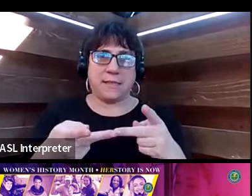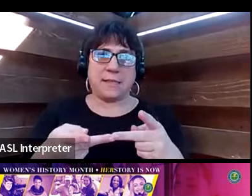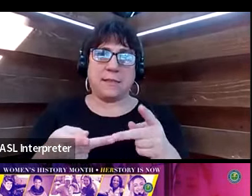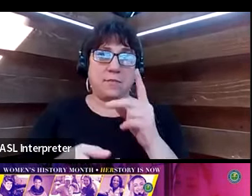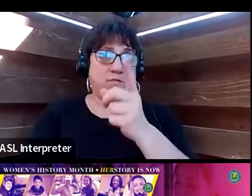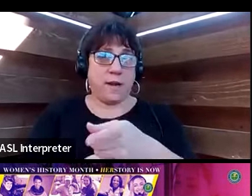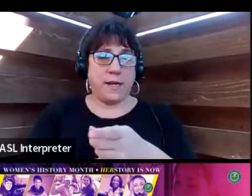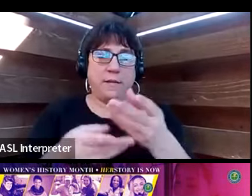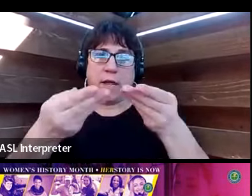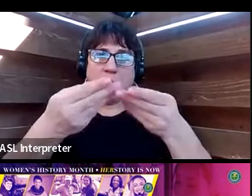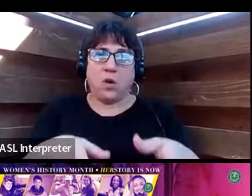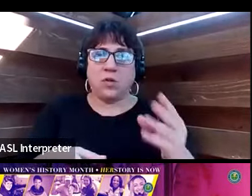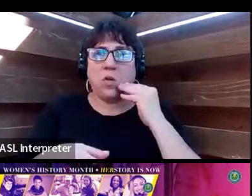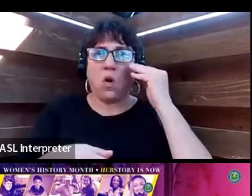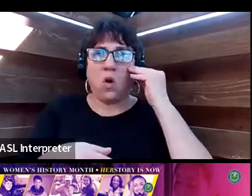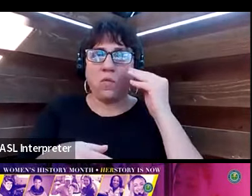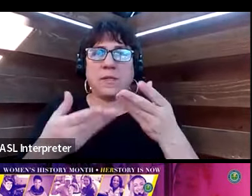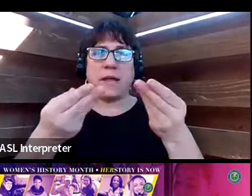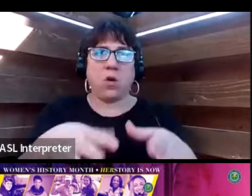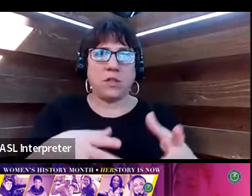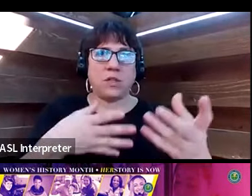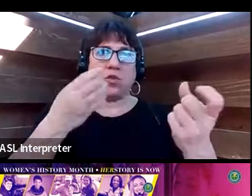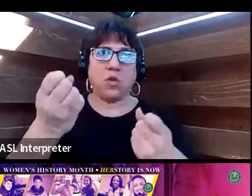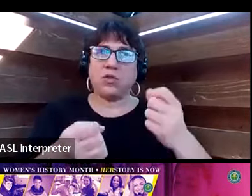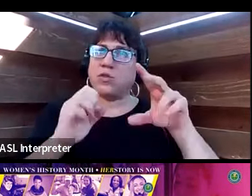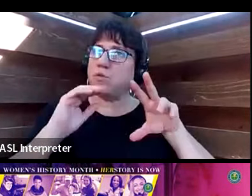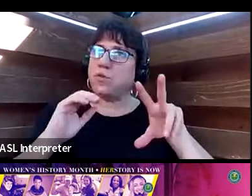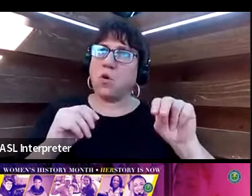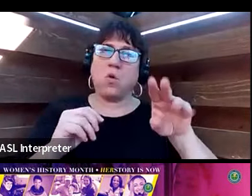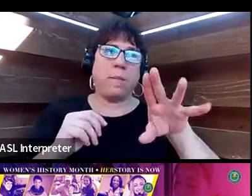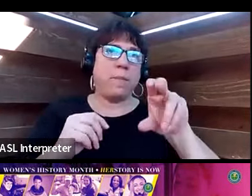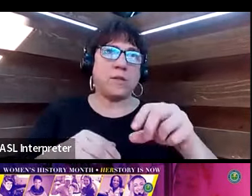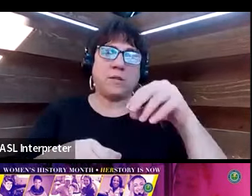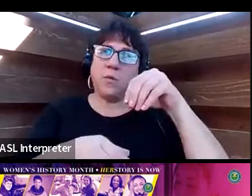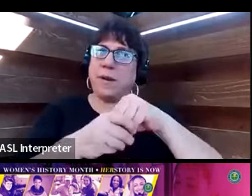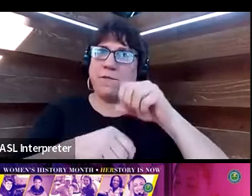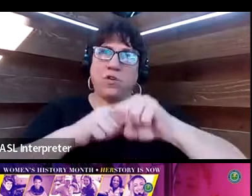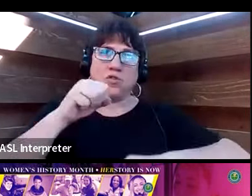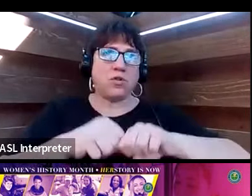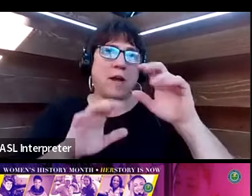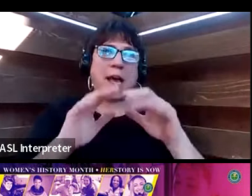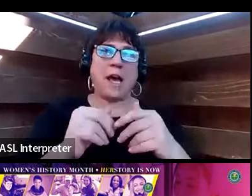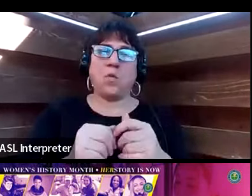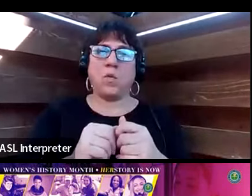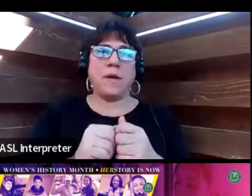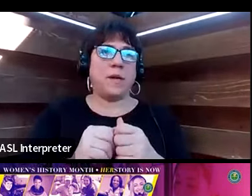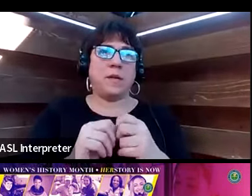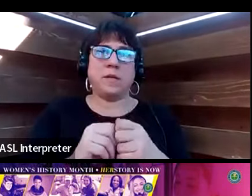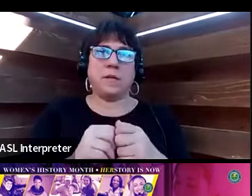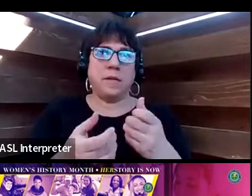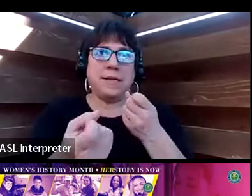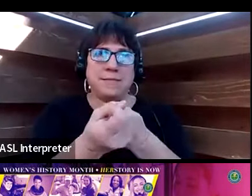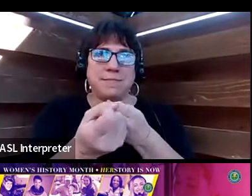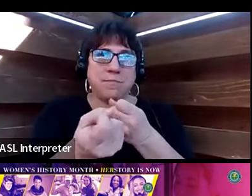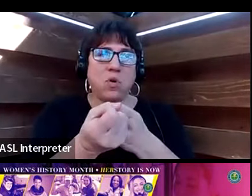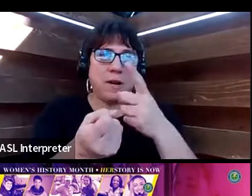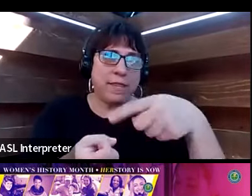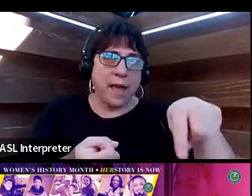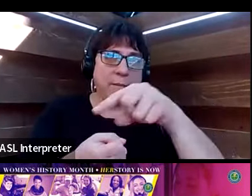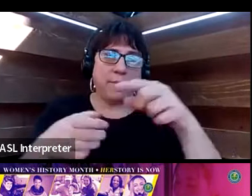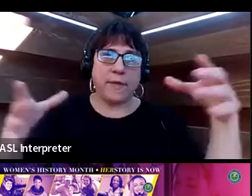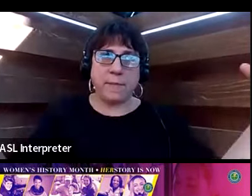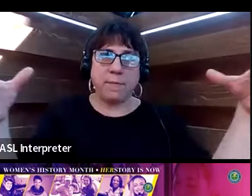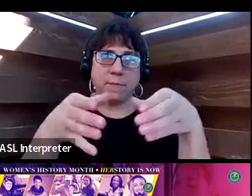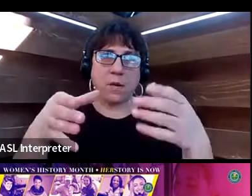right? They lost their homes, they lost their cars, there's no bus, there's no infrastructure. How do we get them? No, we get them together in one